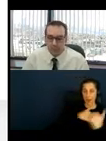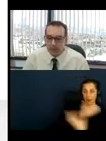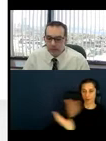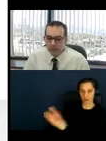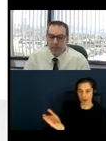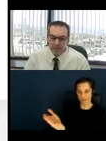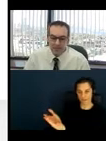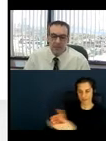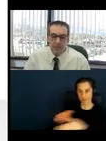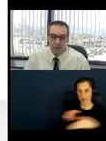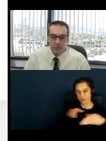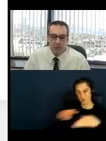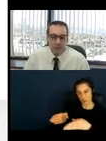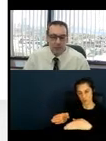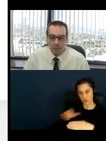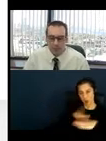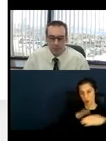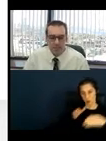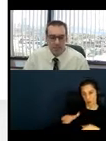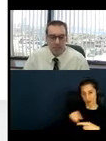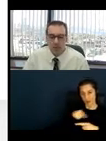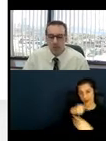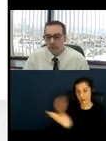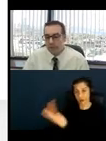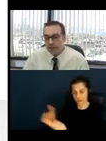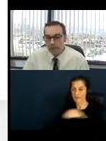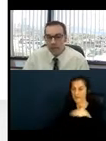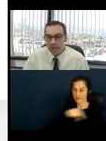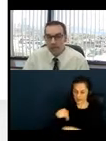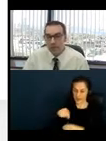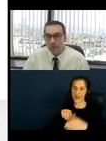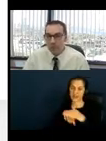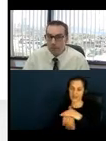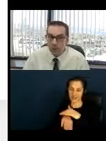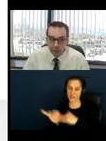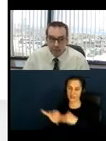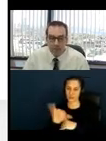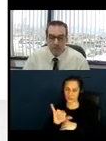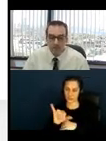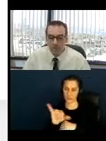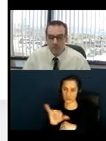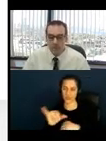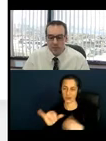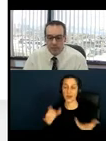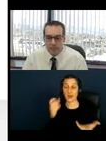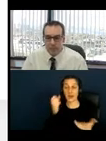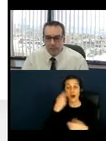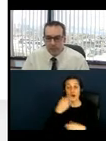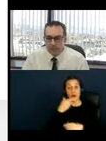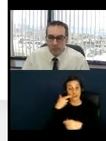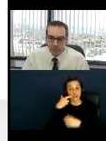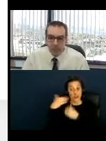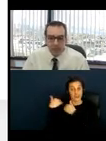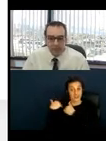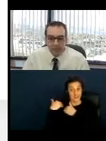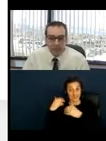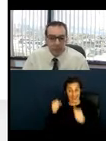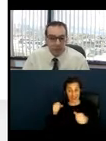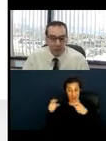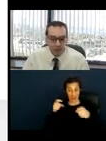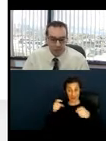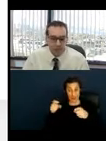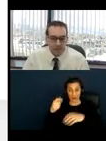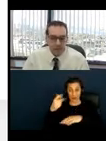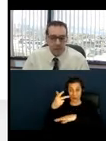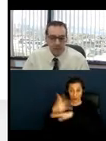Remember Title II licensing and approval, most businesses do not control the sidewalks or the parking spaces, so this is where the town would might need to get